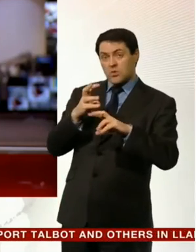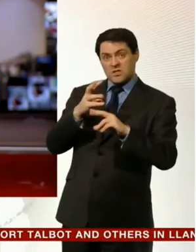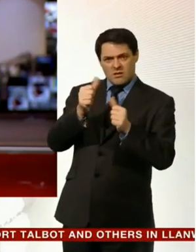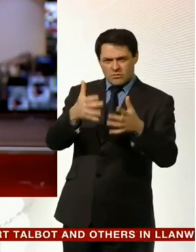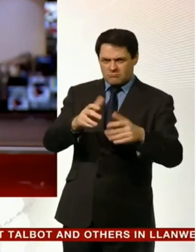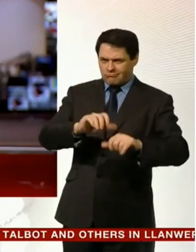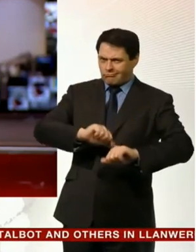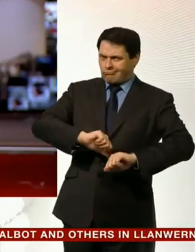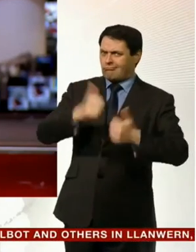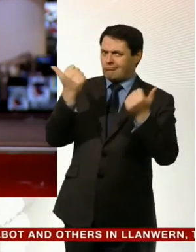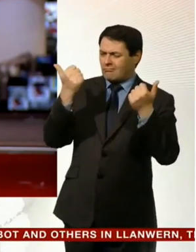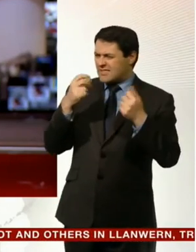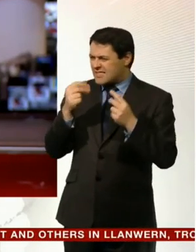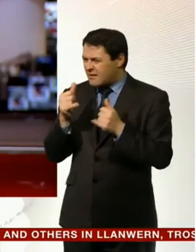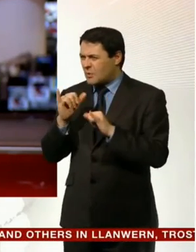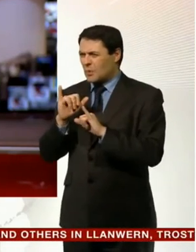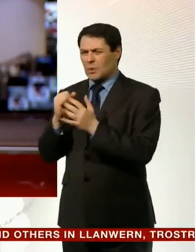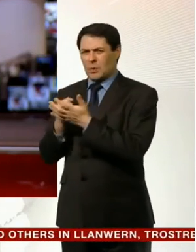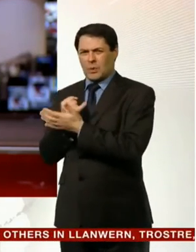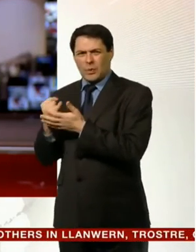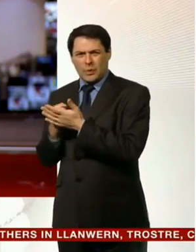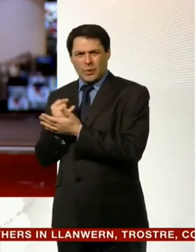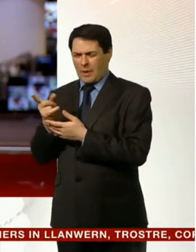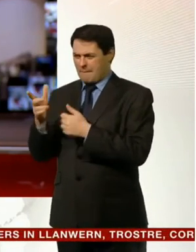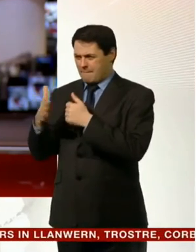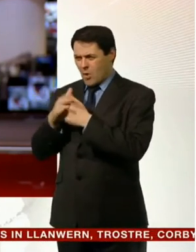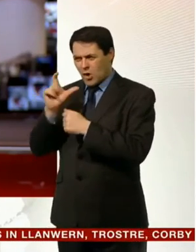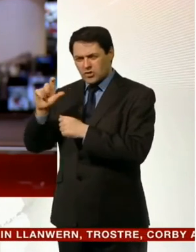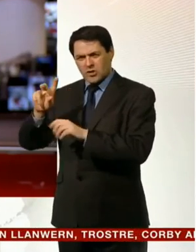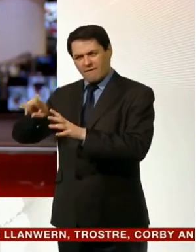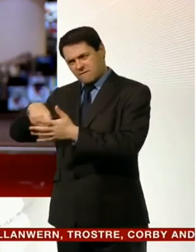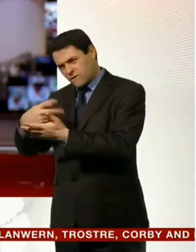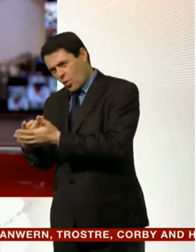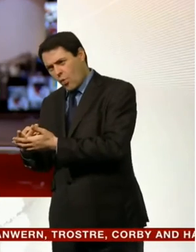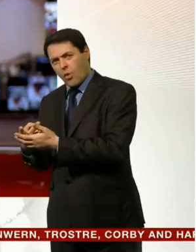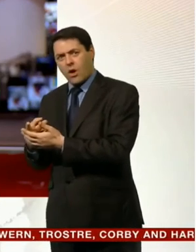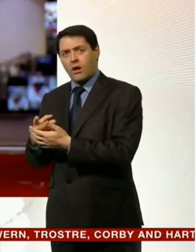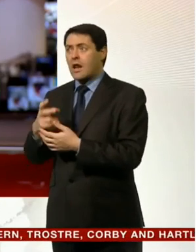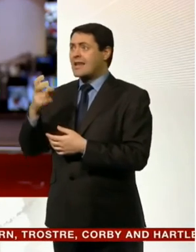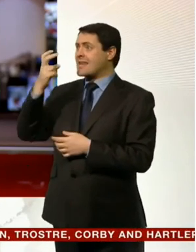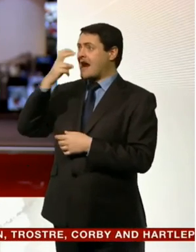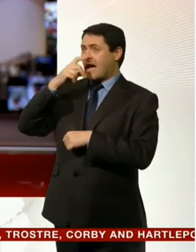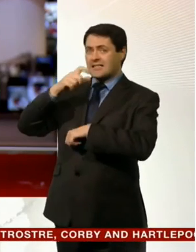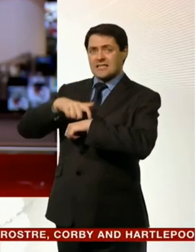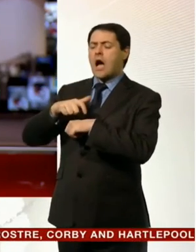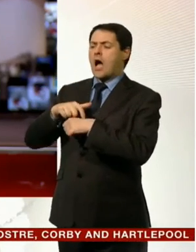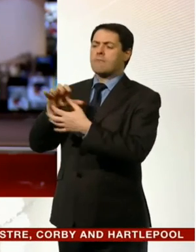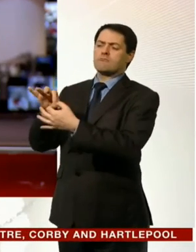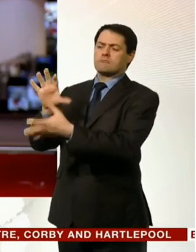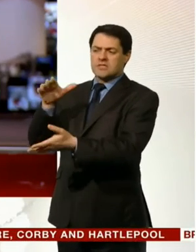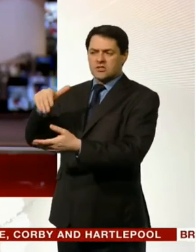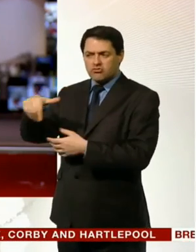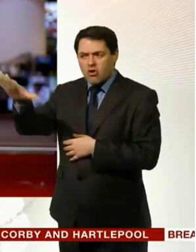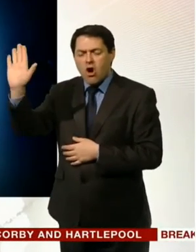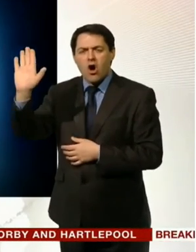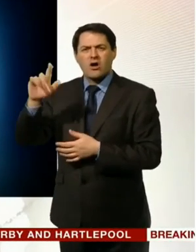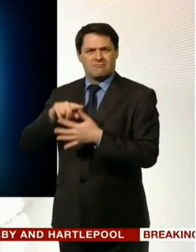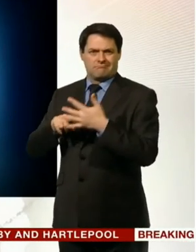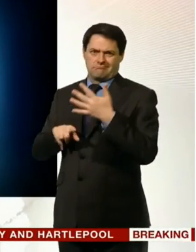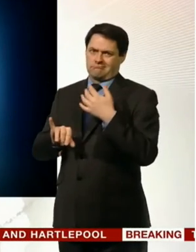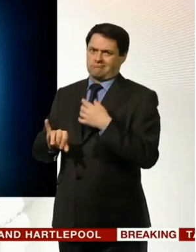patients are far more likely to have a fall and too many are being discharged at night our health correspondent Adam Brimelow reports